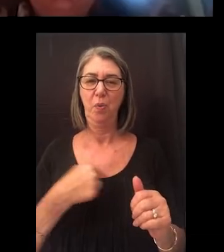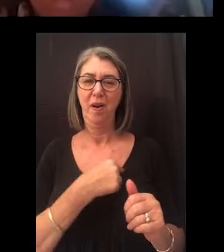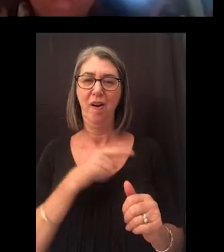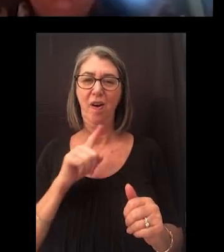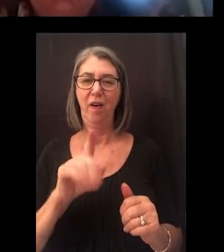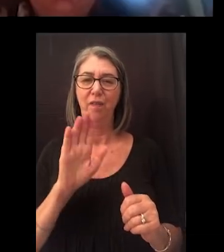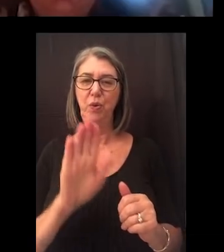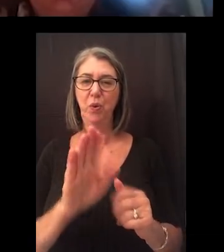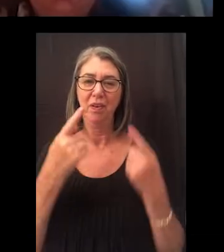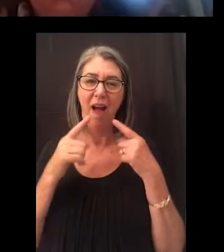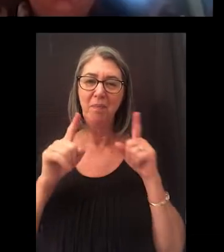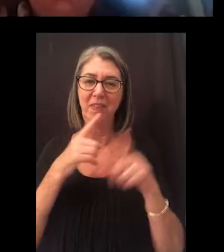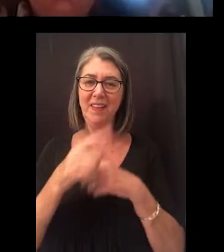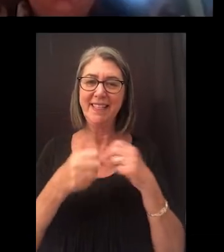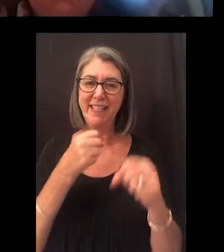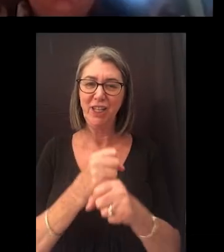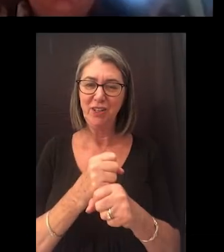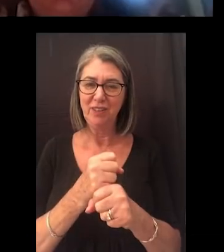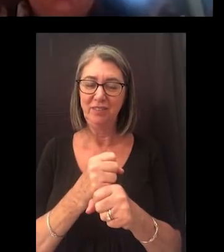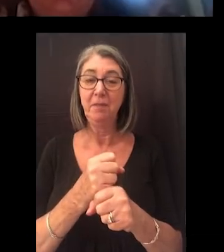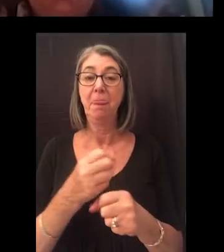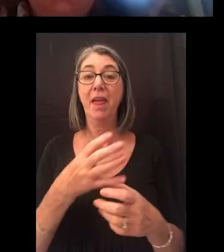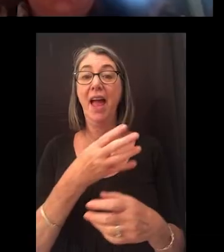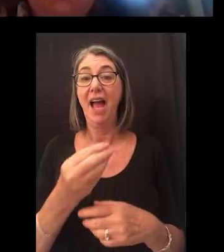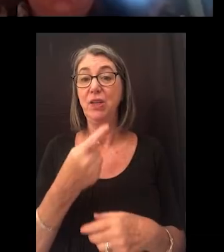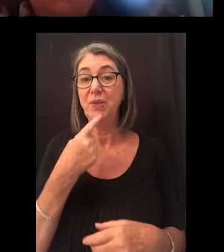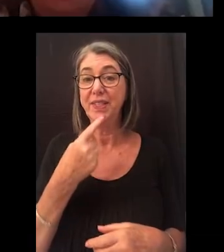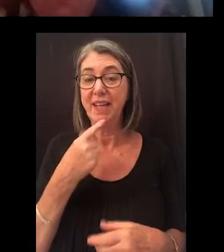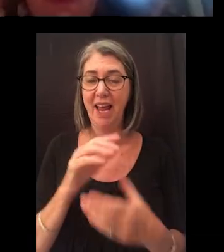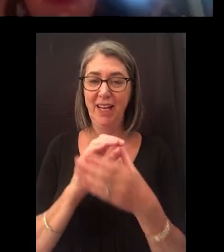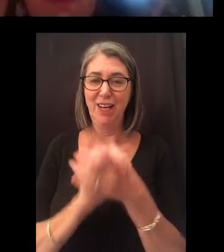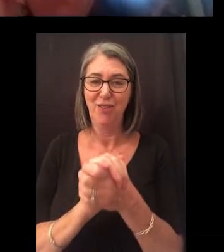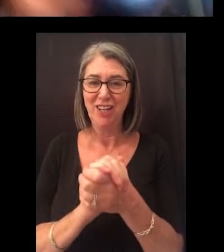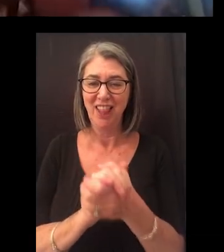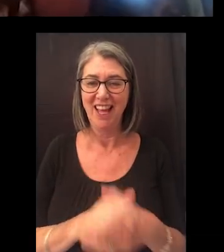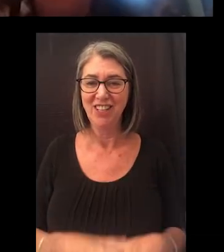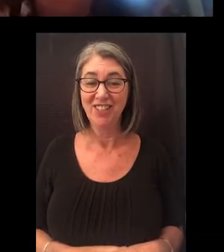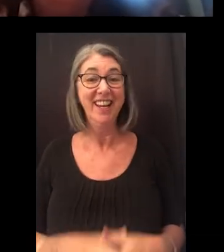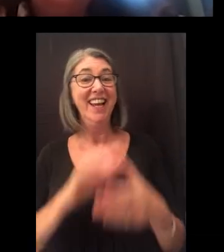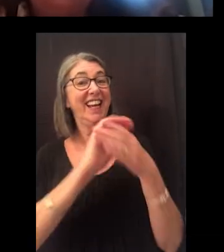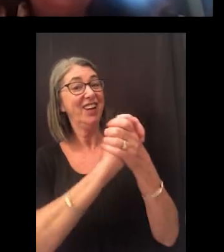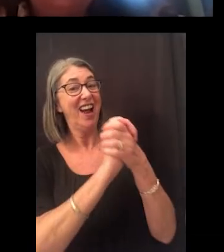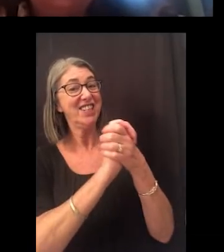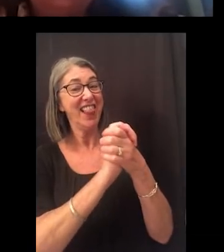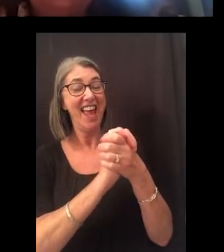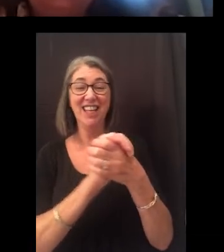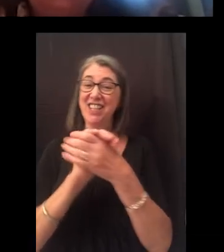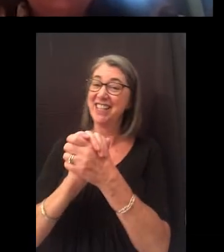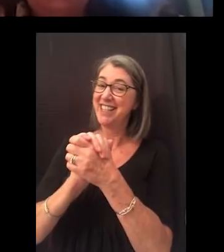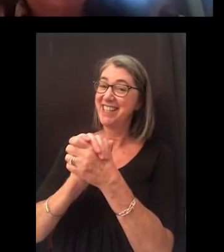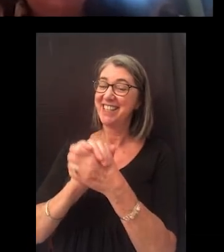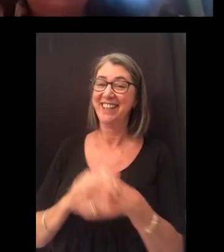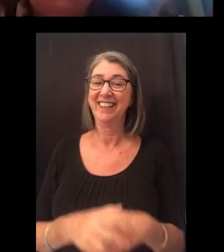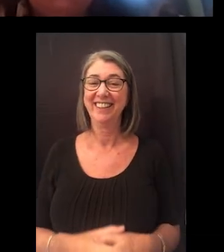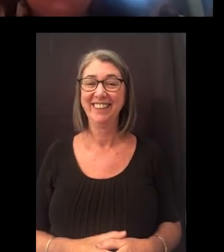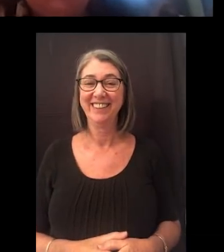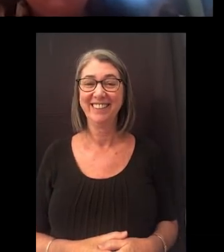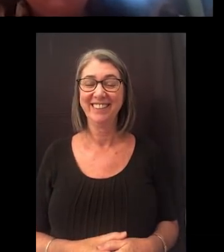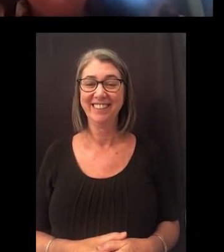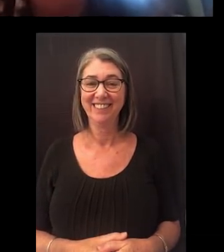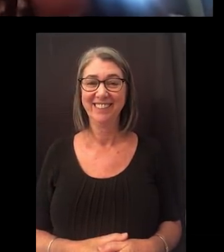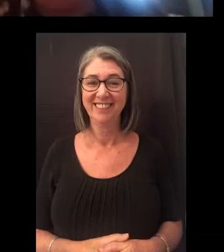guys how proud we are of your accomplishments this year, and to say congratulations. Congratulations.